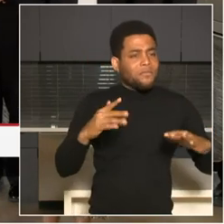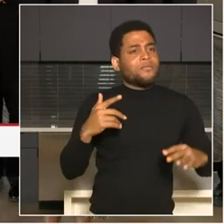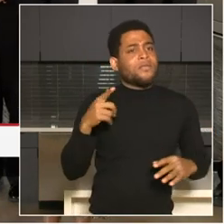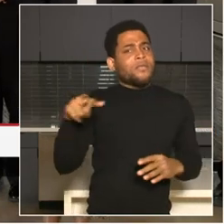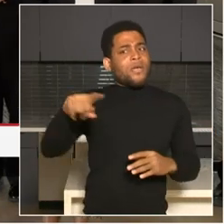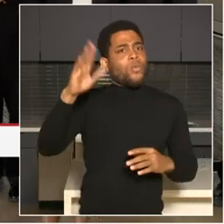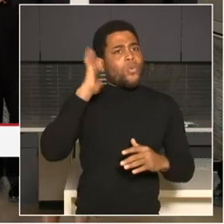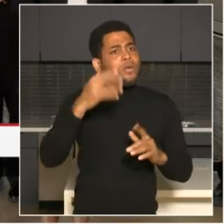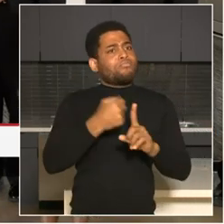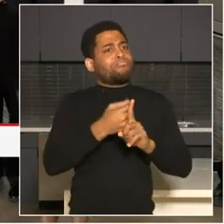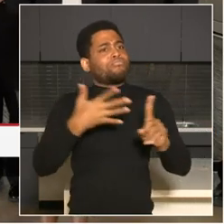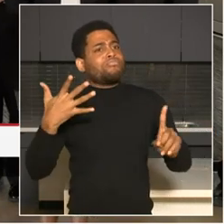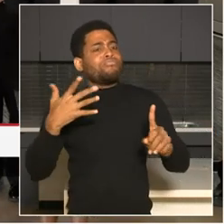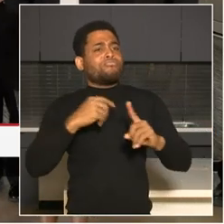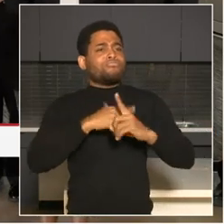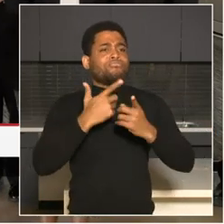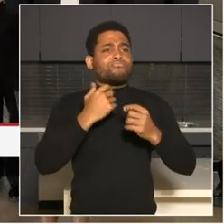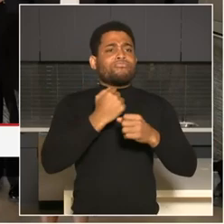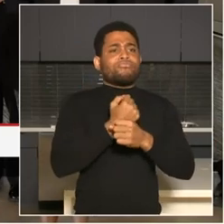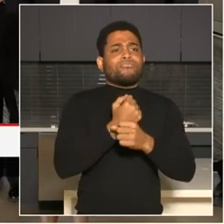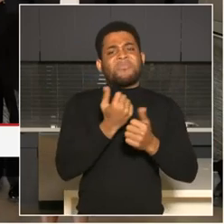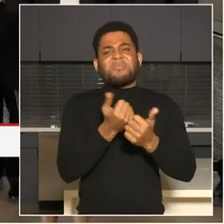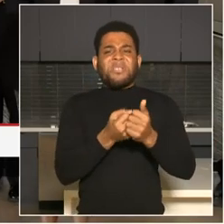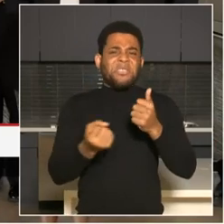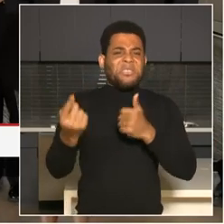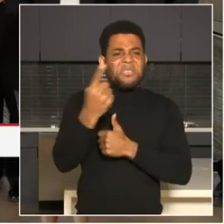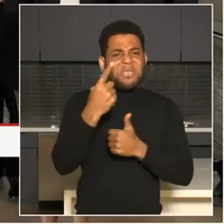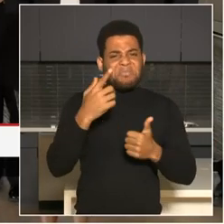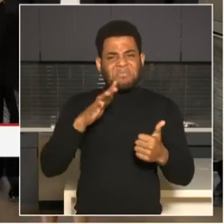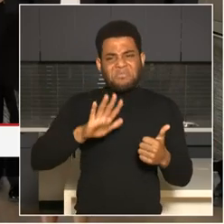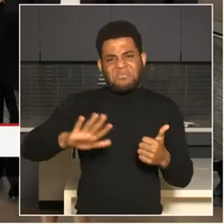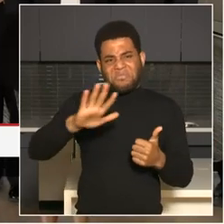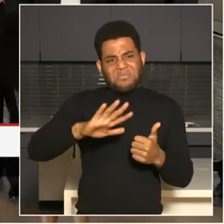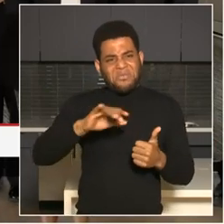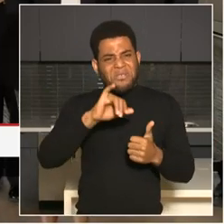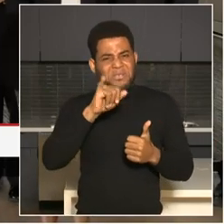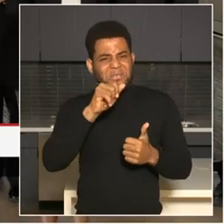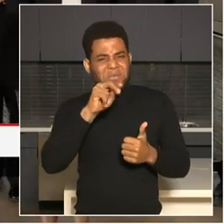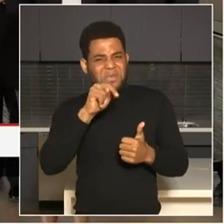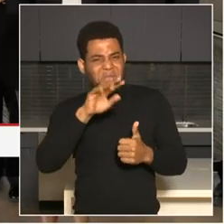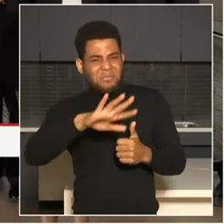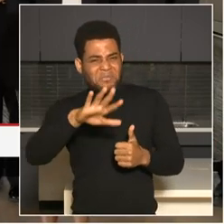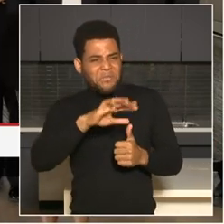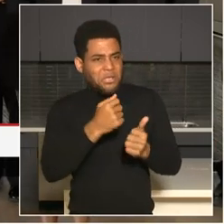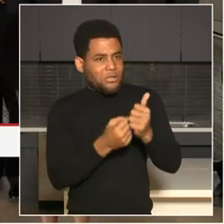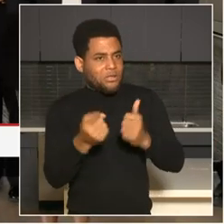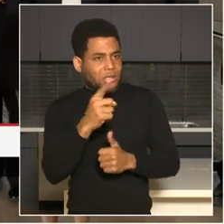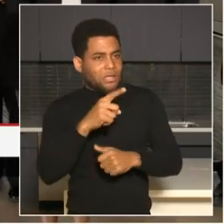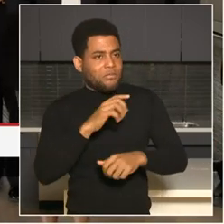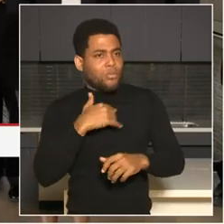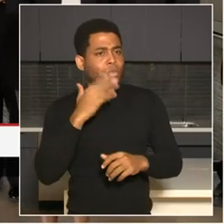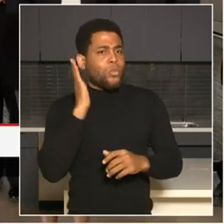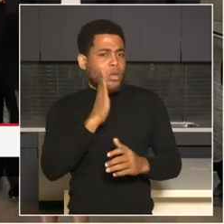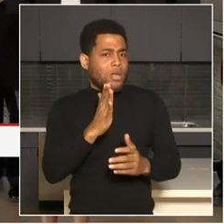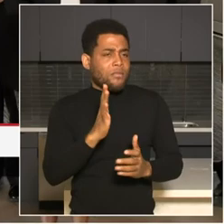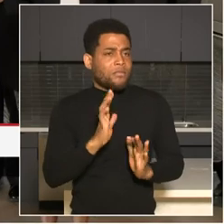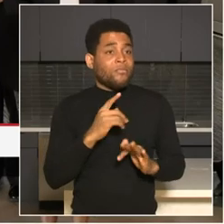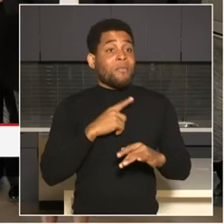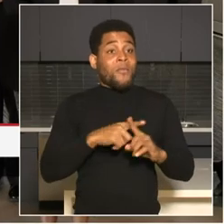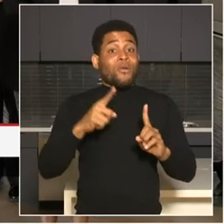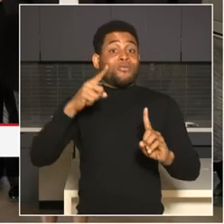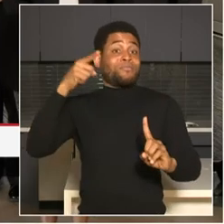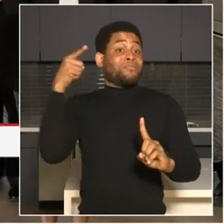Um, but there is a lot of parts in, of our government that are focused on keeping people, um, from committing crime.